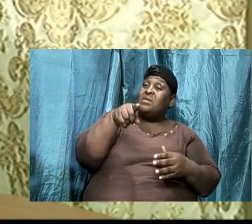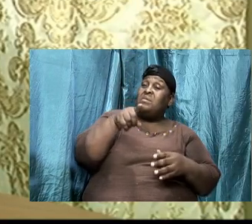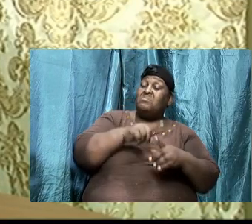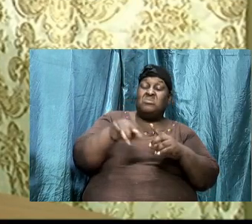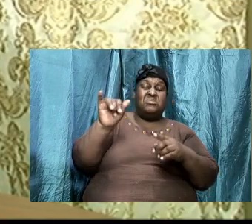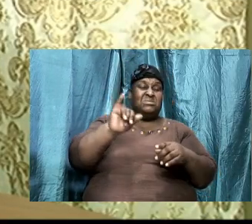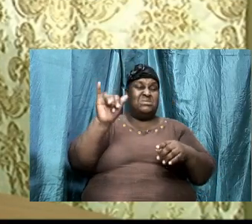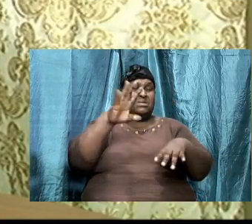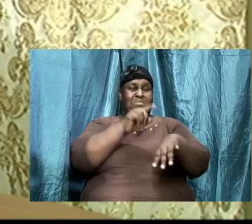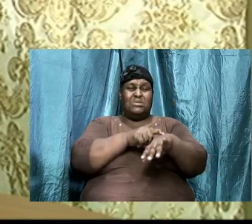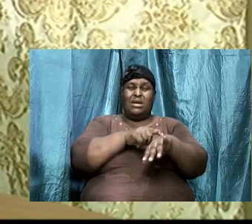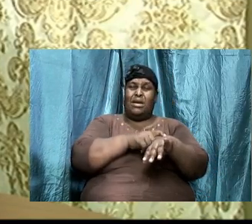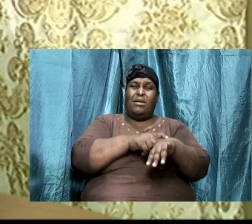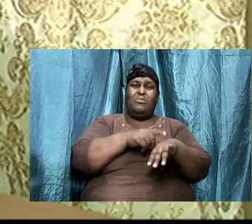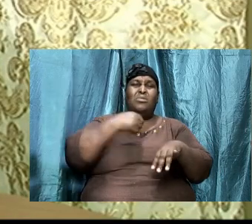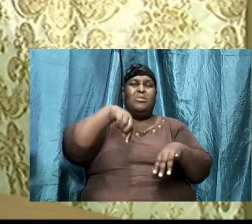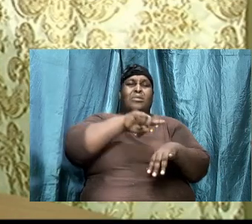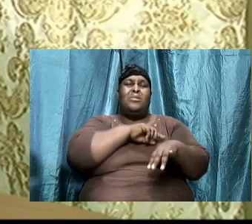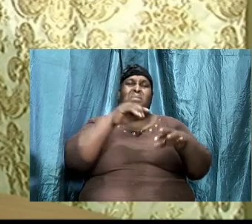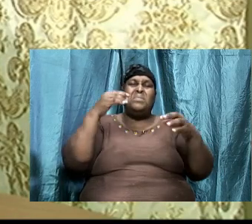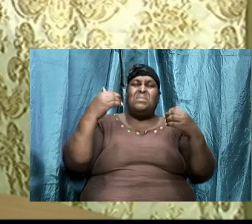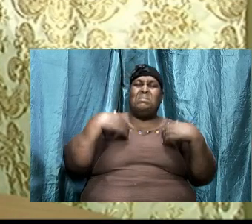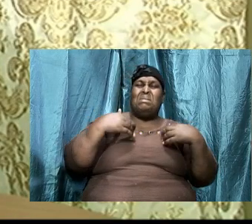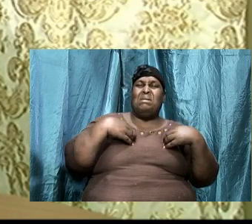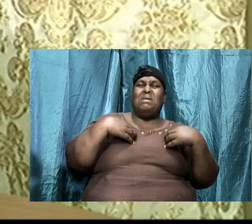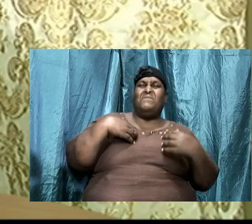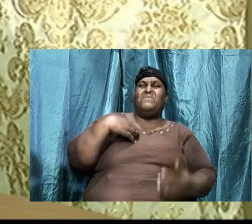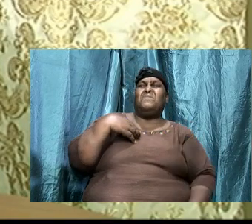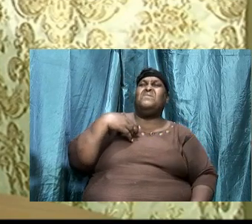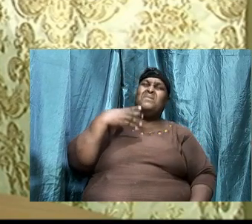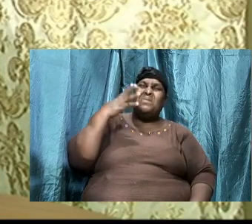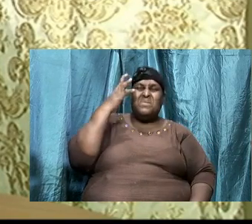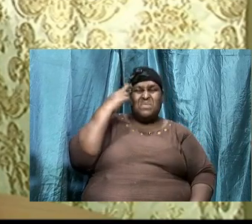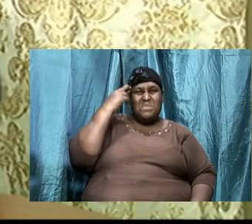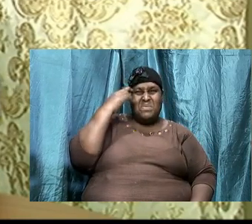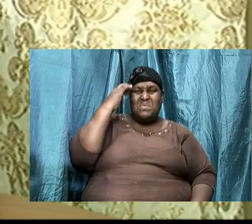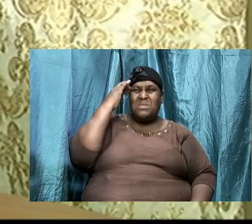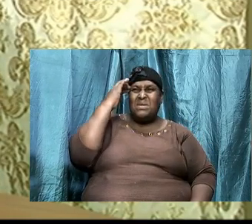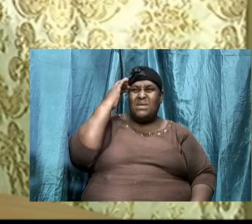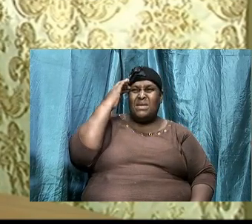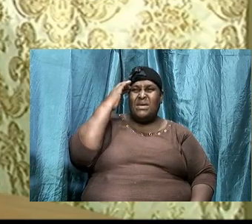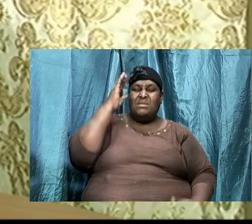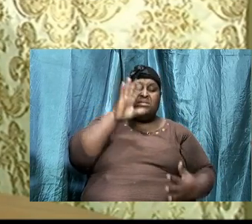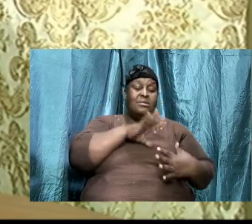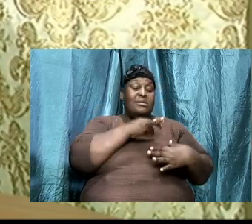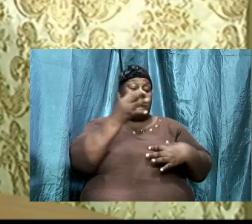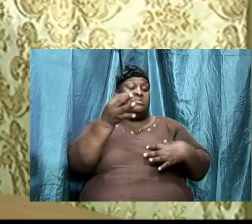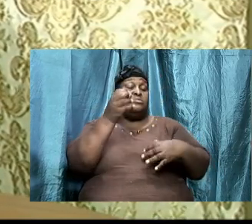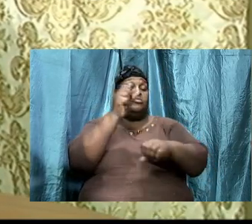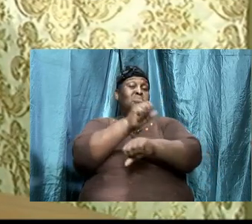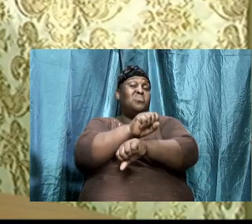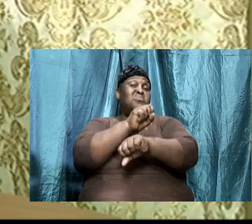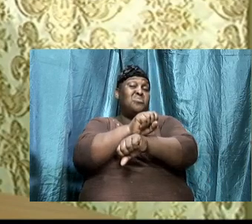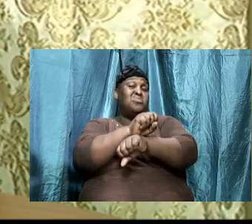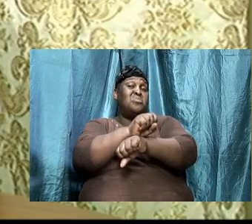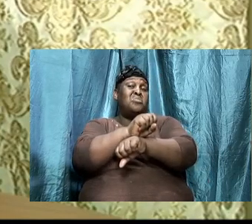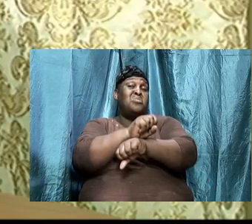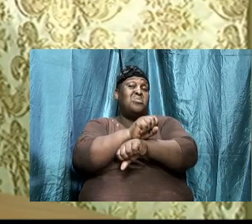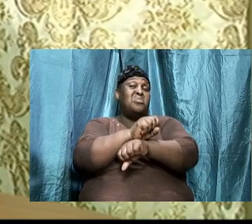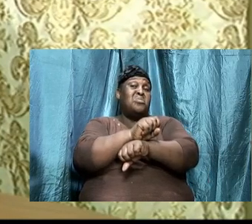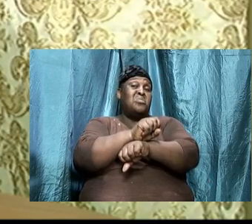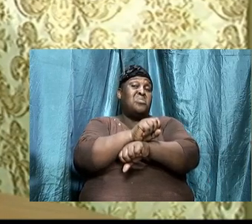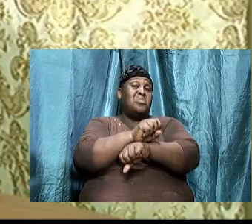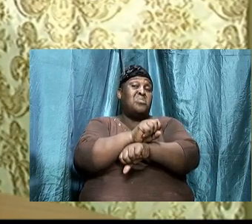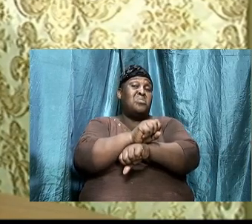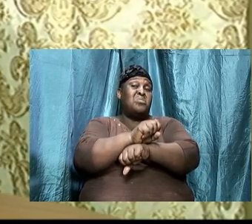same time, we have got to recognize that the spirit works with what is on the inside.